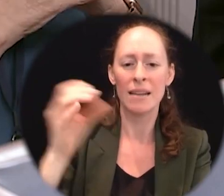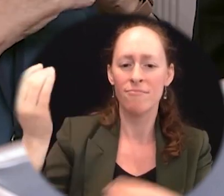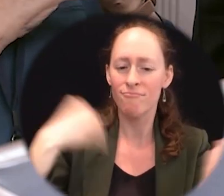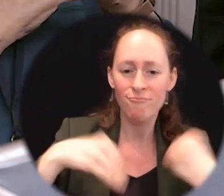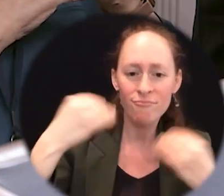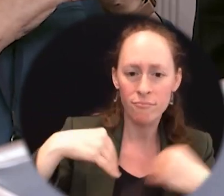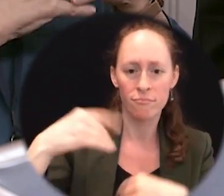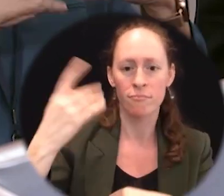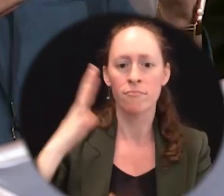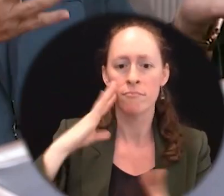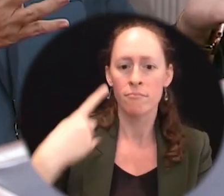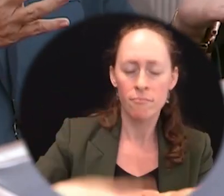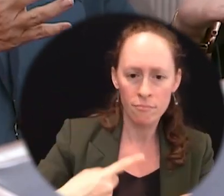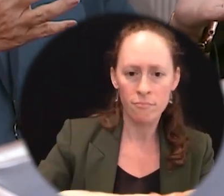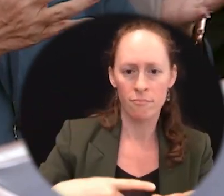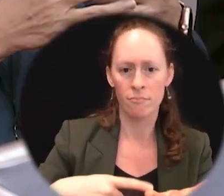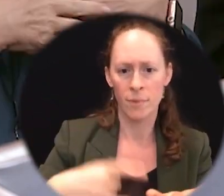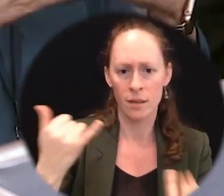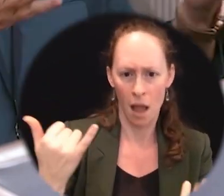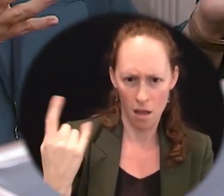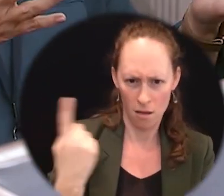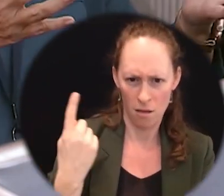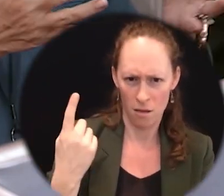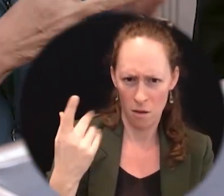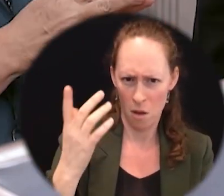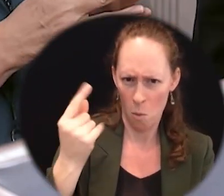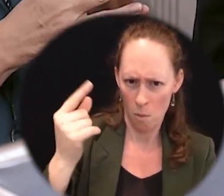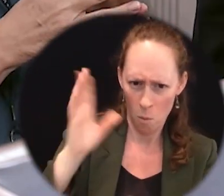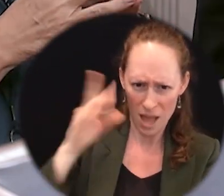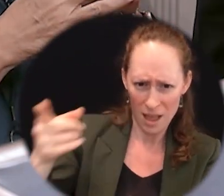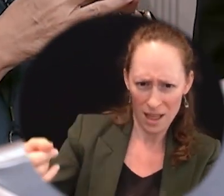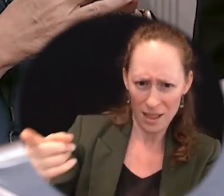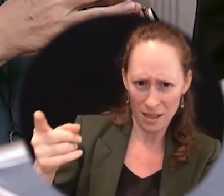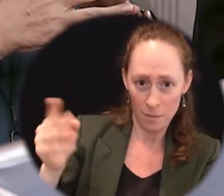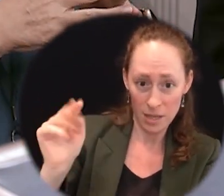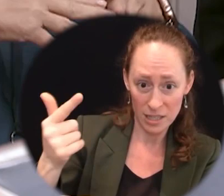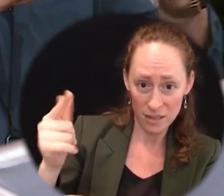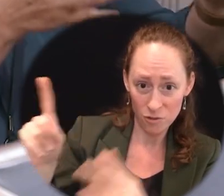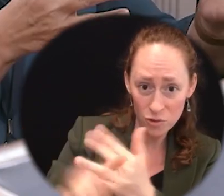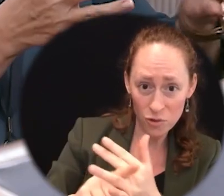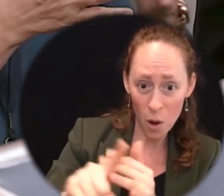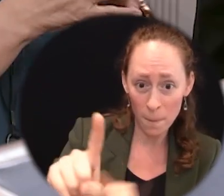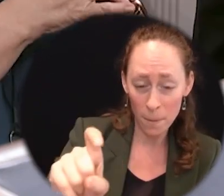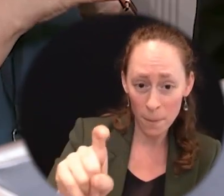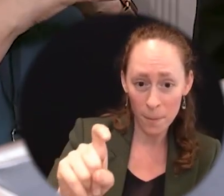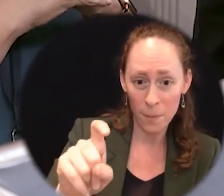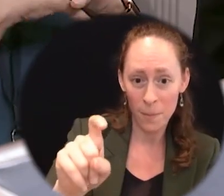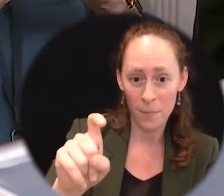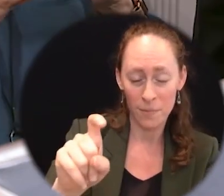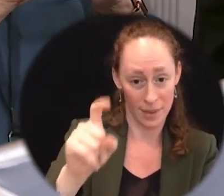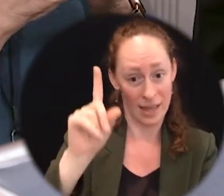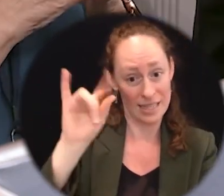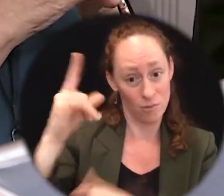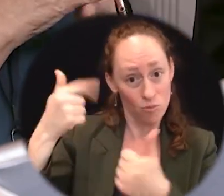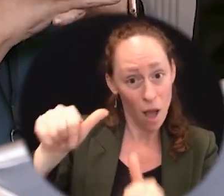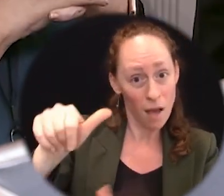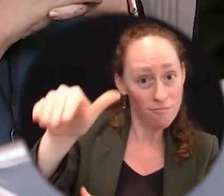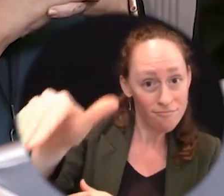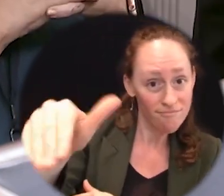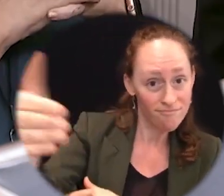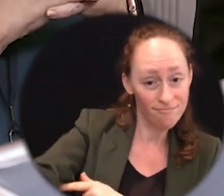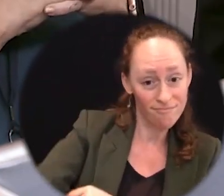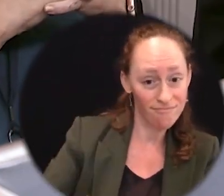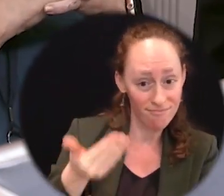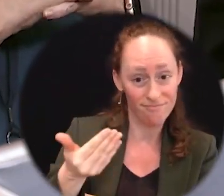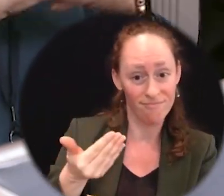Tuberville or Marjorie Taylor Greene, would be in attendance? And has the president made any effort to encourage them, especially Tuckerville, to